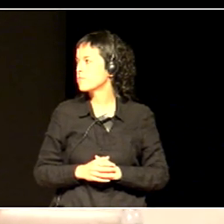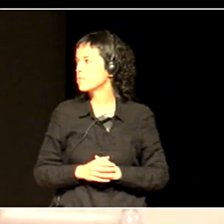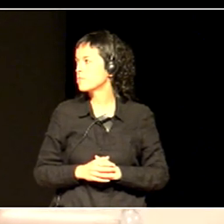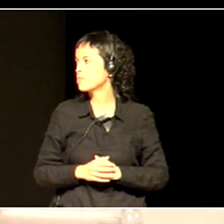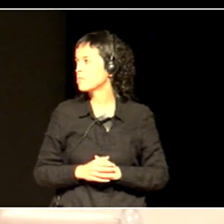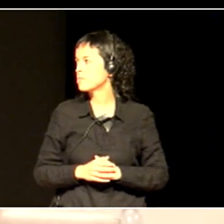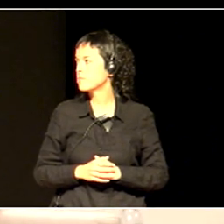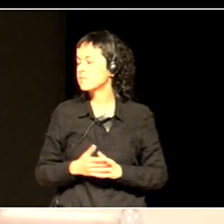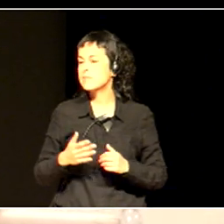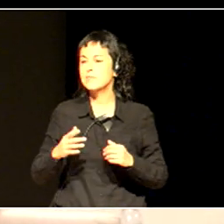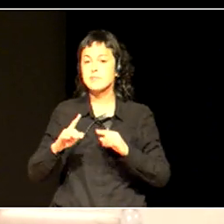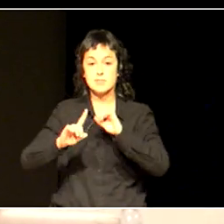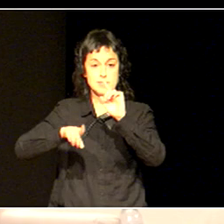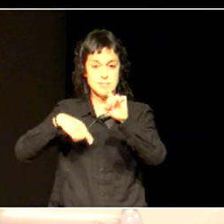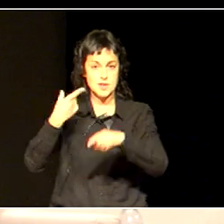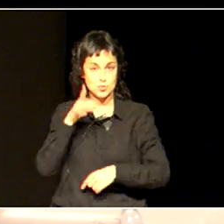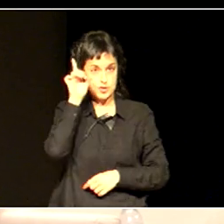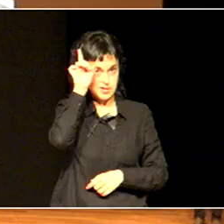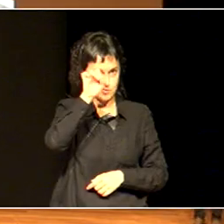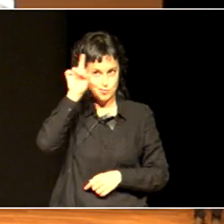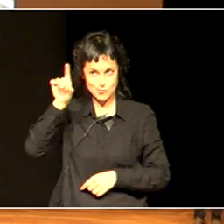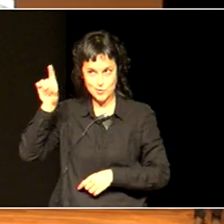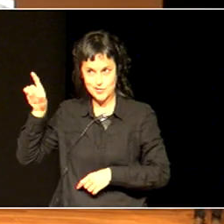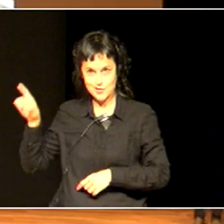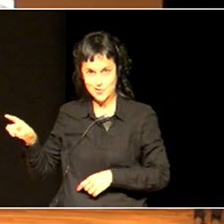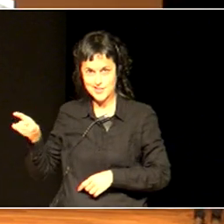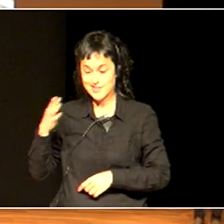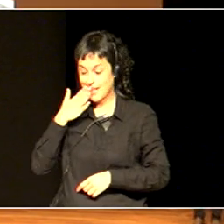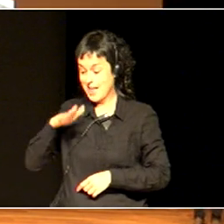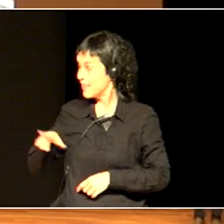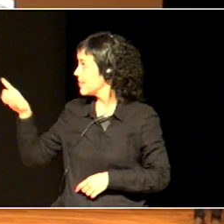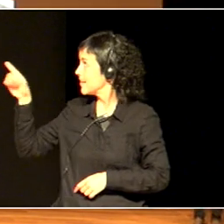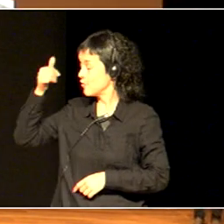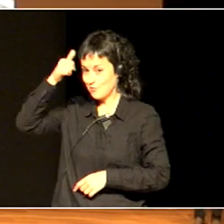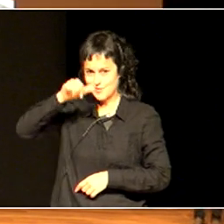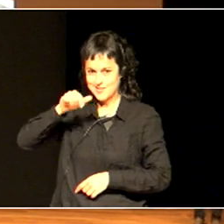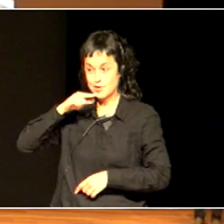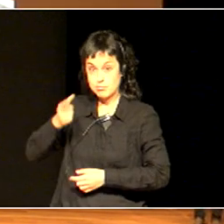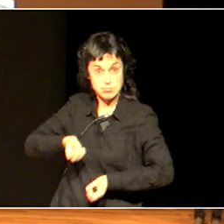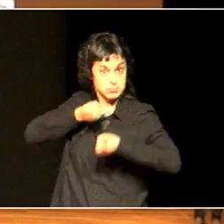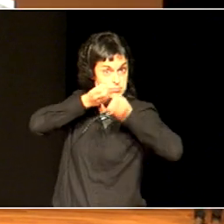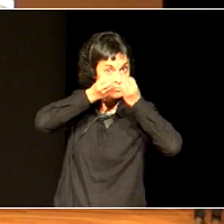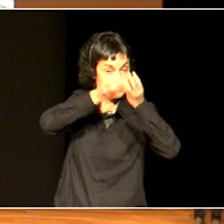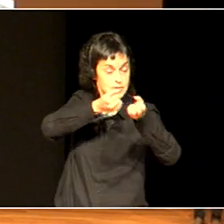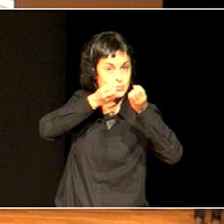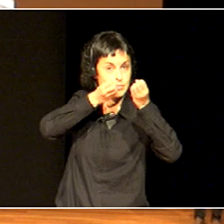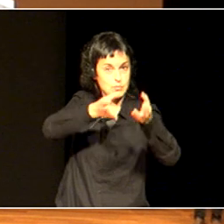were quite surprised. I think they were surprised by the fact that young people could grasp